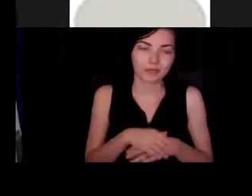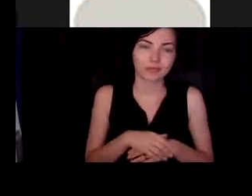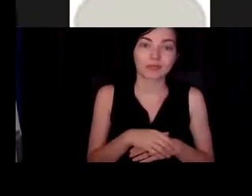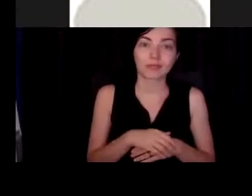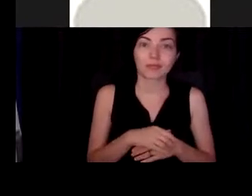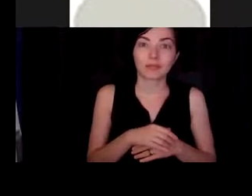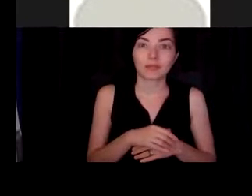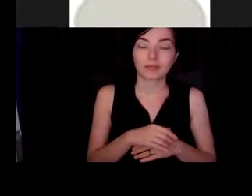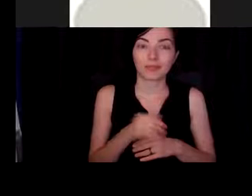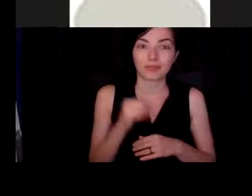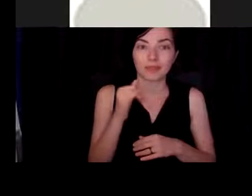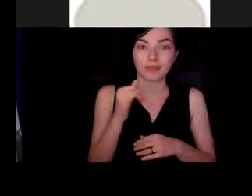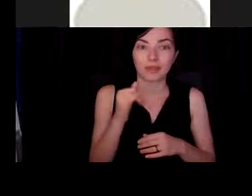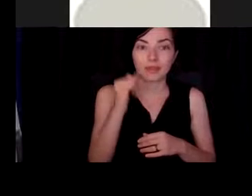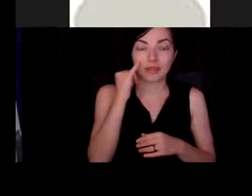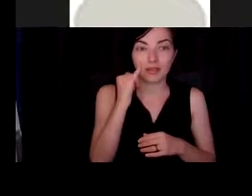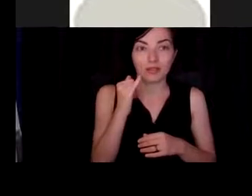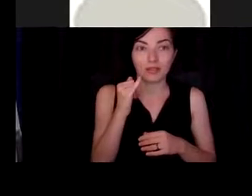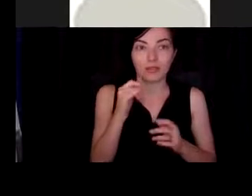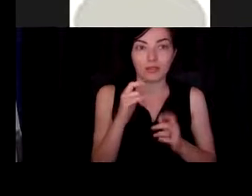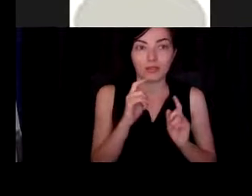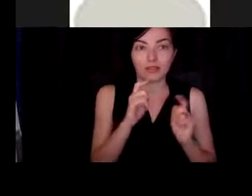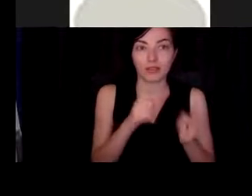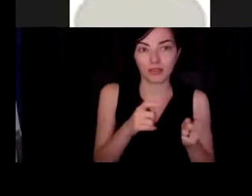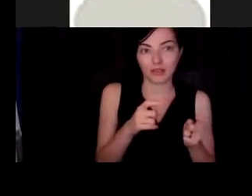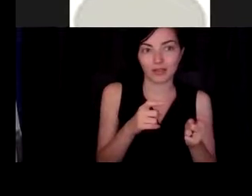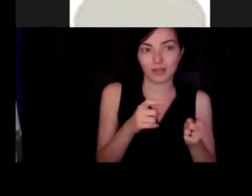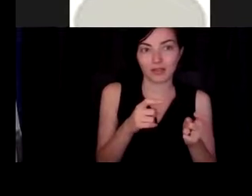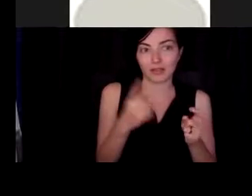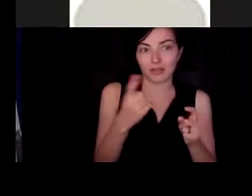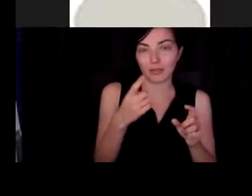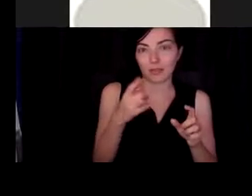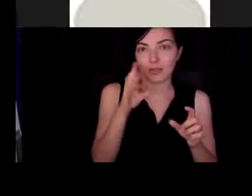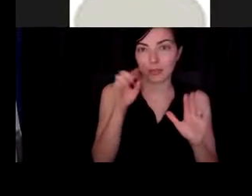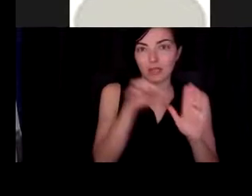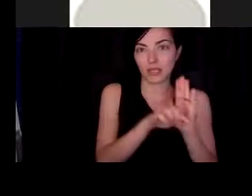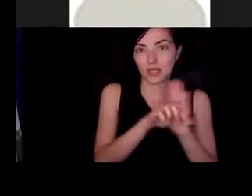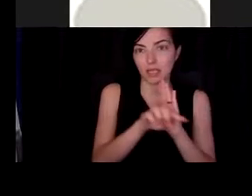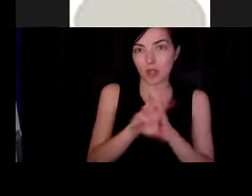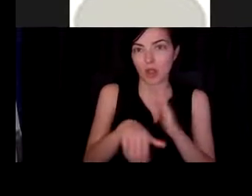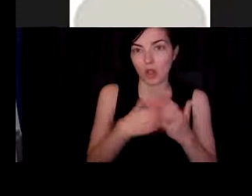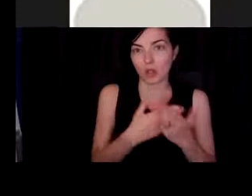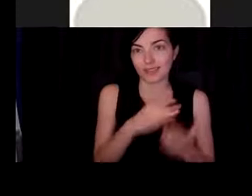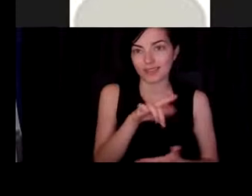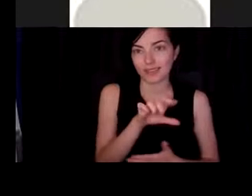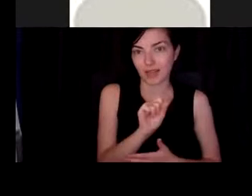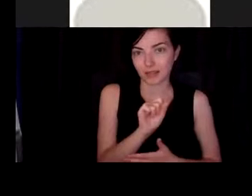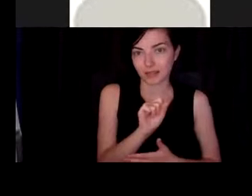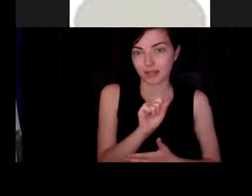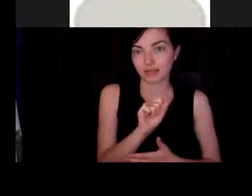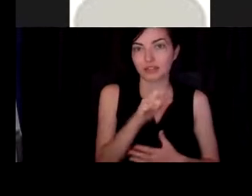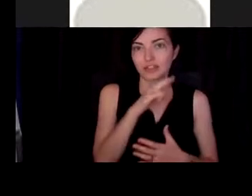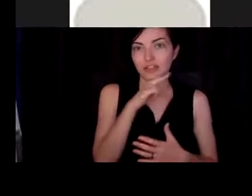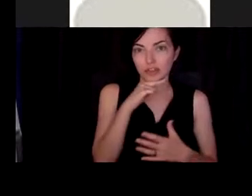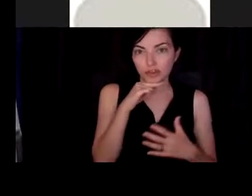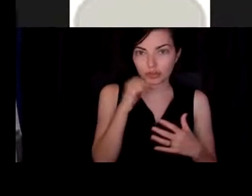detergent that kills all the cells and takes the cells out. And then the rest of it, just dry it and then we have